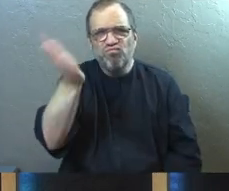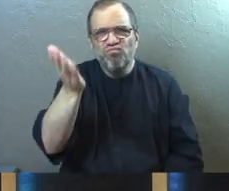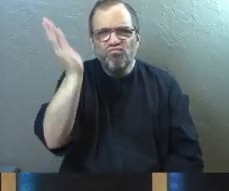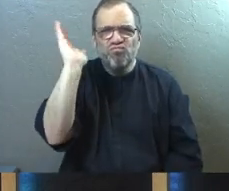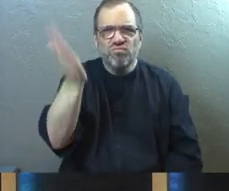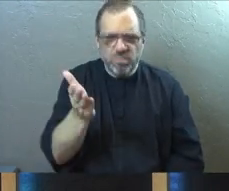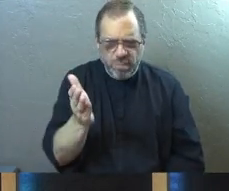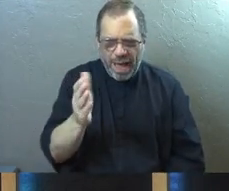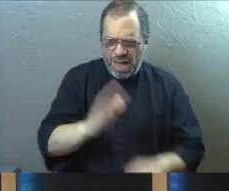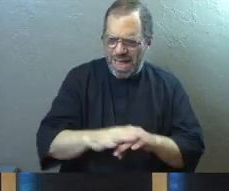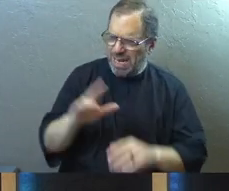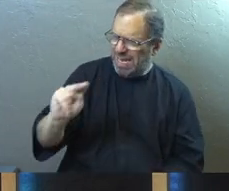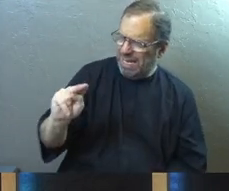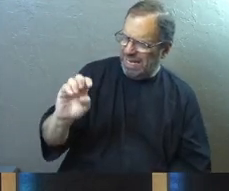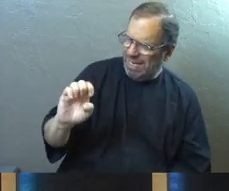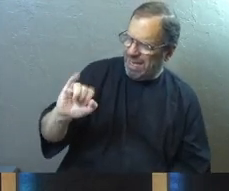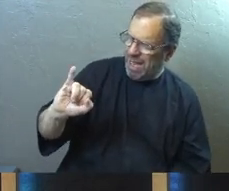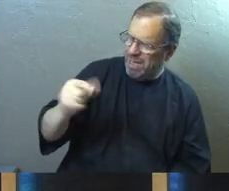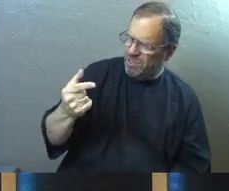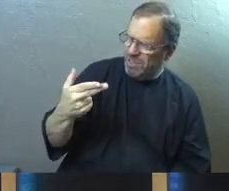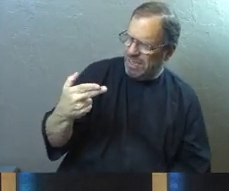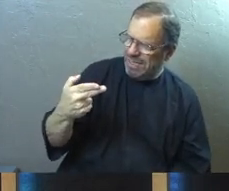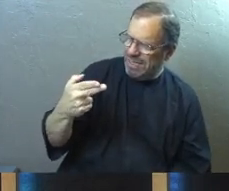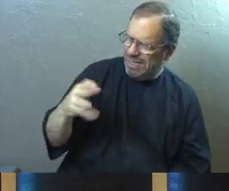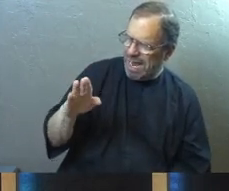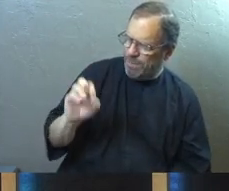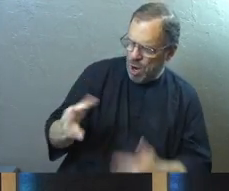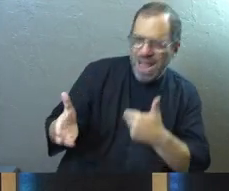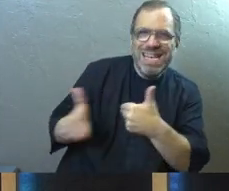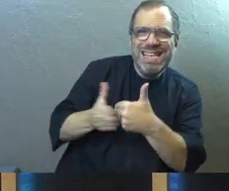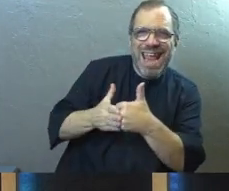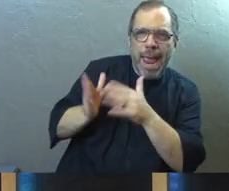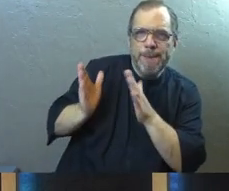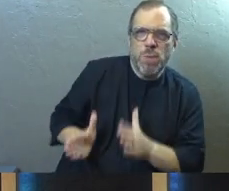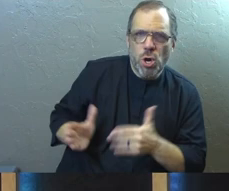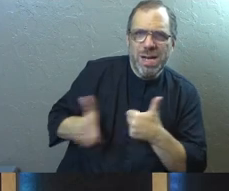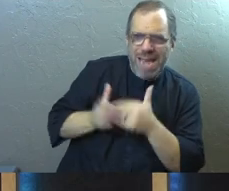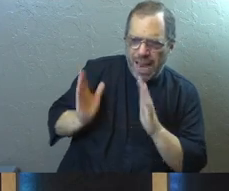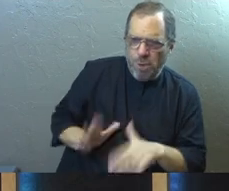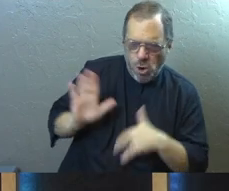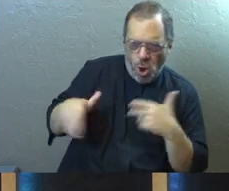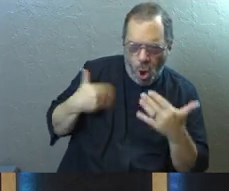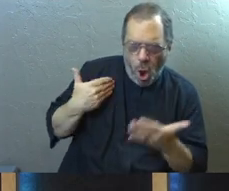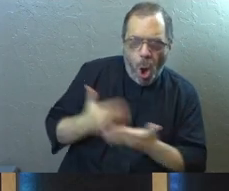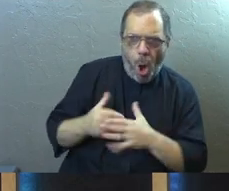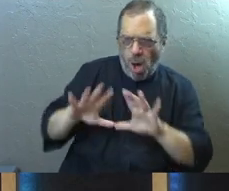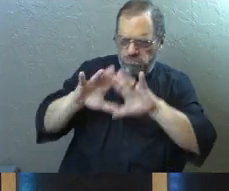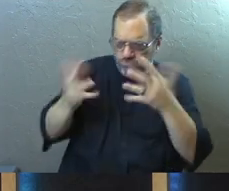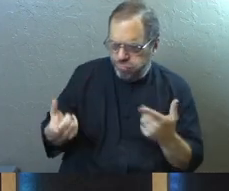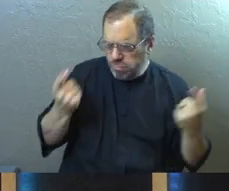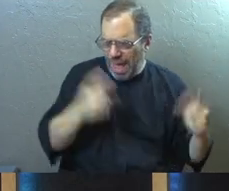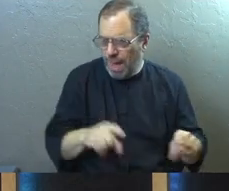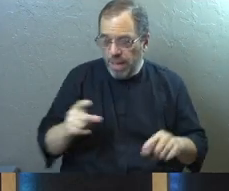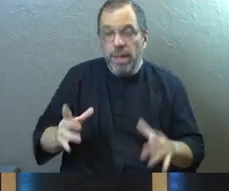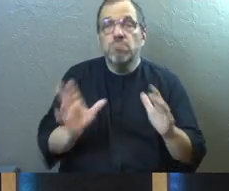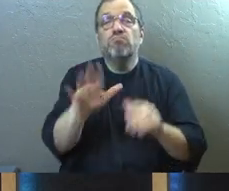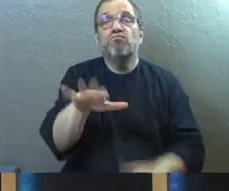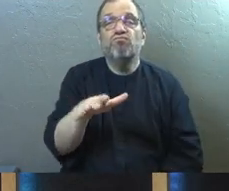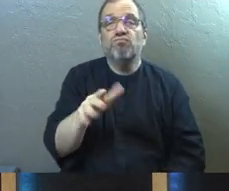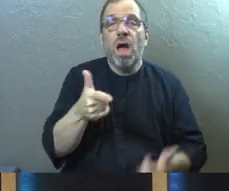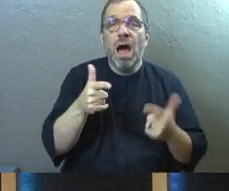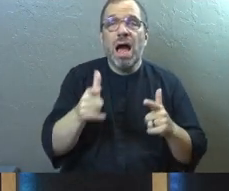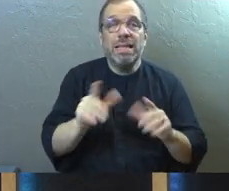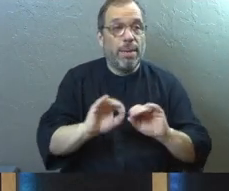debates about the word neighbor. And he slices right through all the racism and everything that's going on all around him. And he just says,